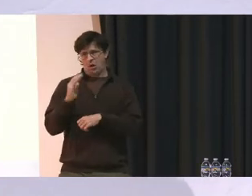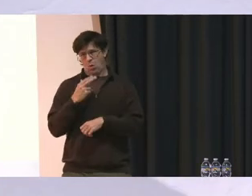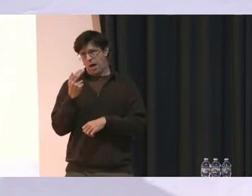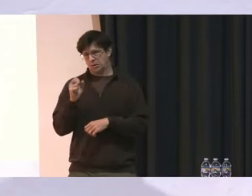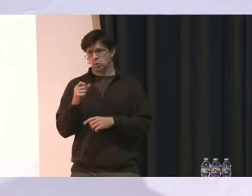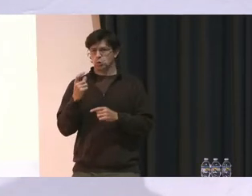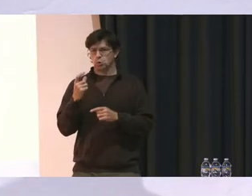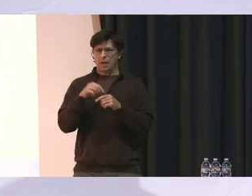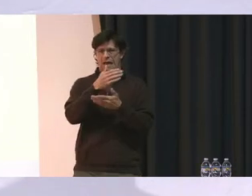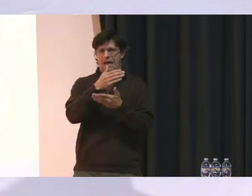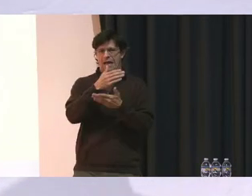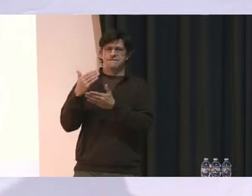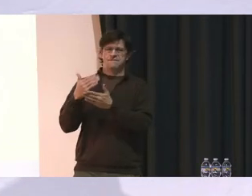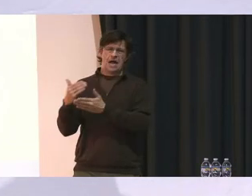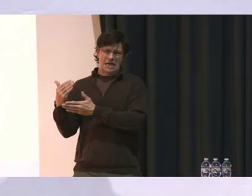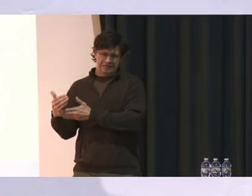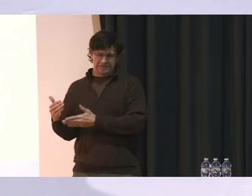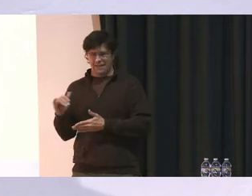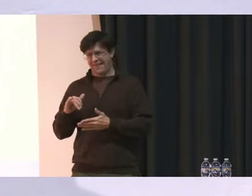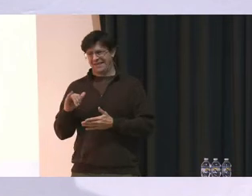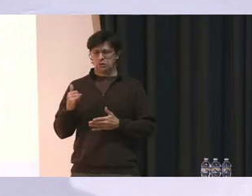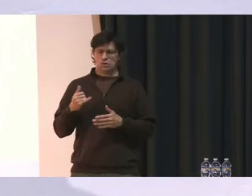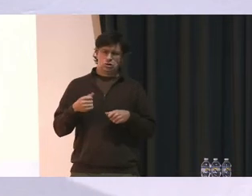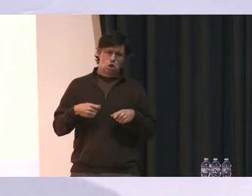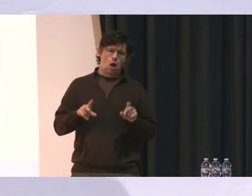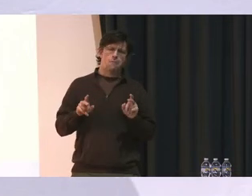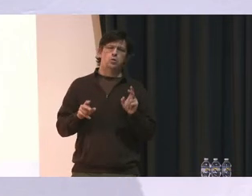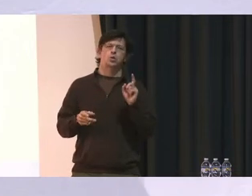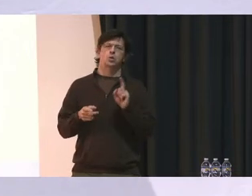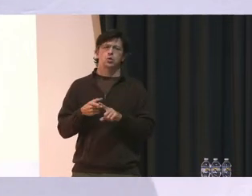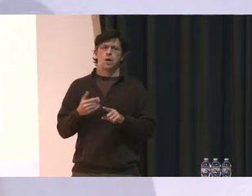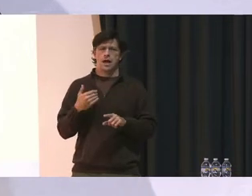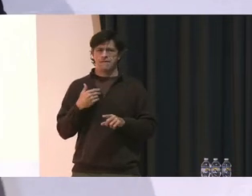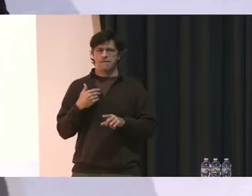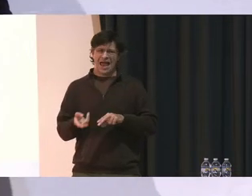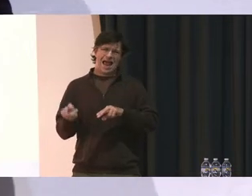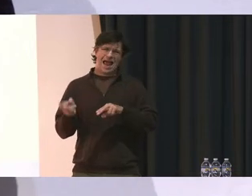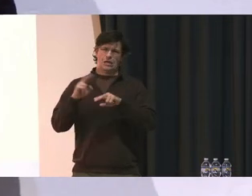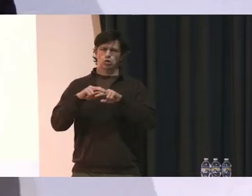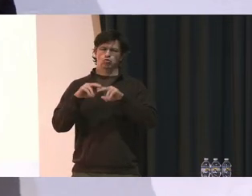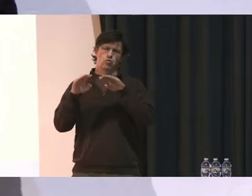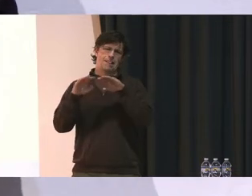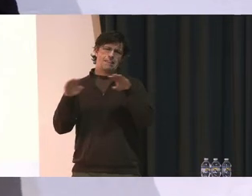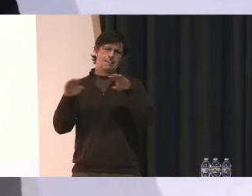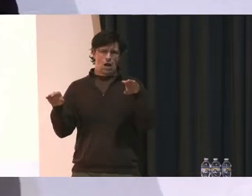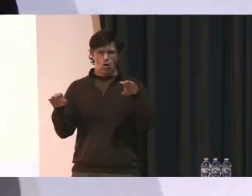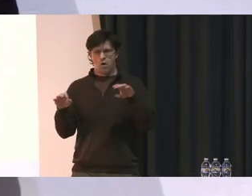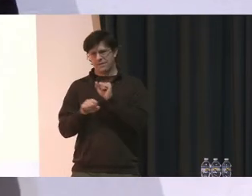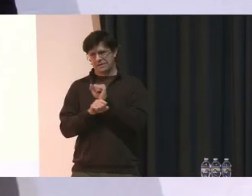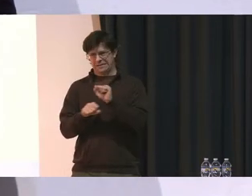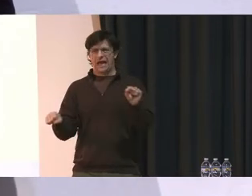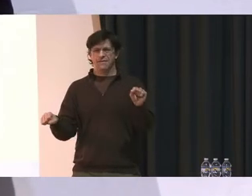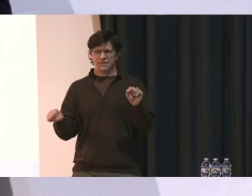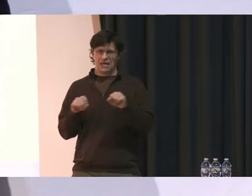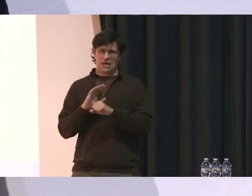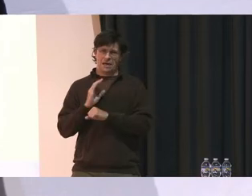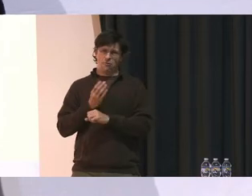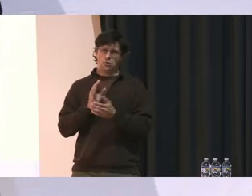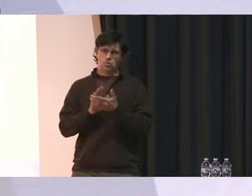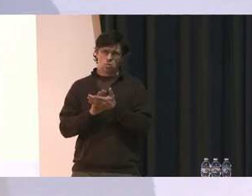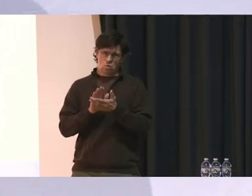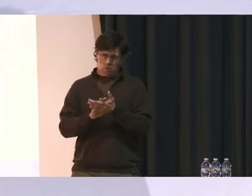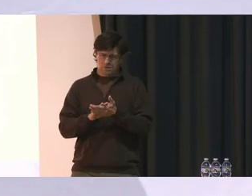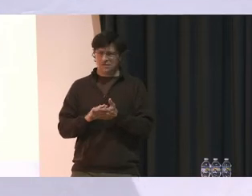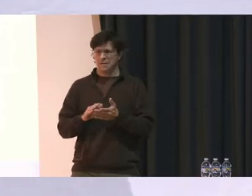phases. This is just an opportunity to have an extra layer of safety in our schools. But